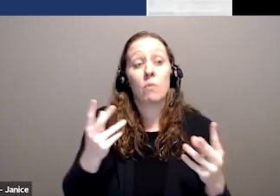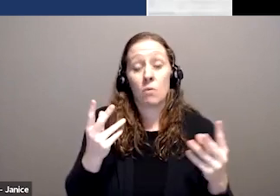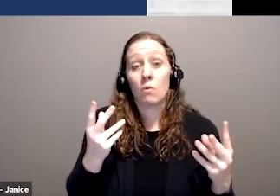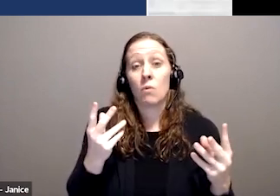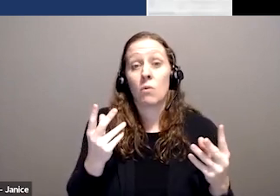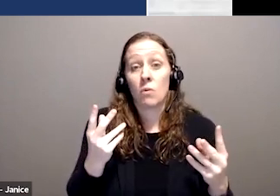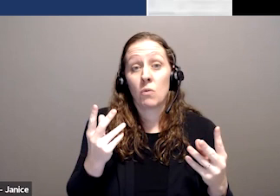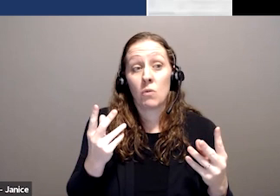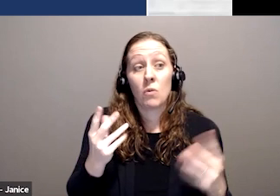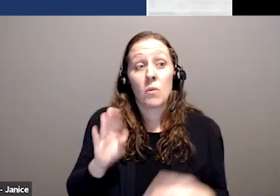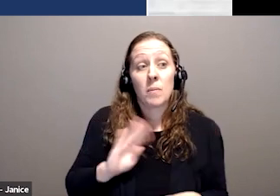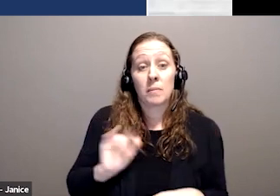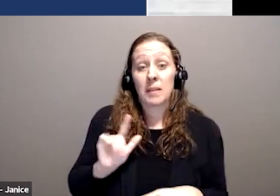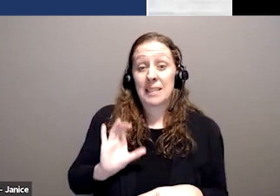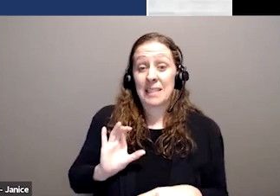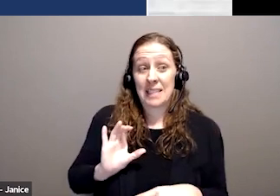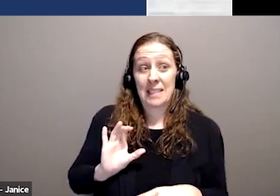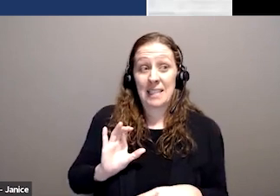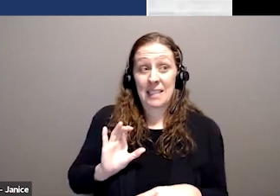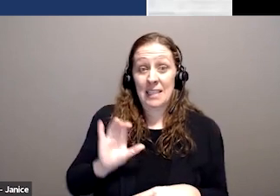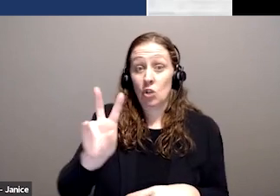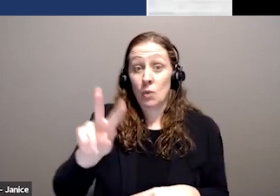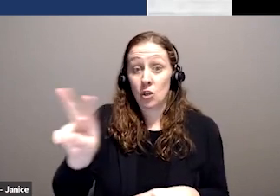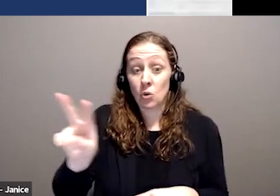BUC-22 from C-35.